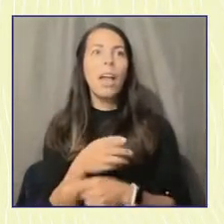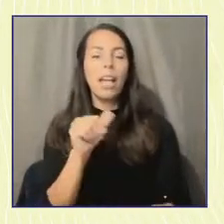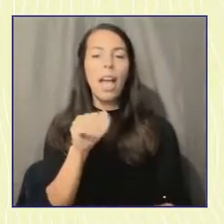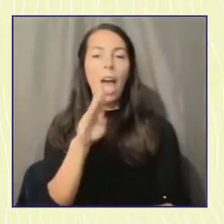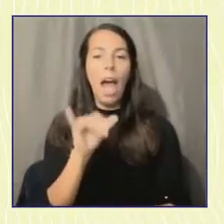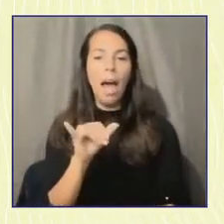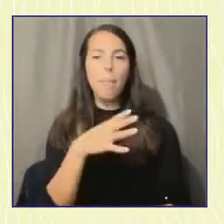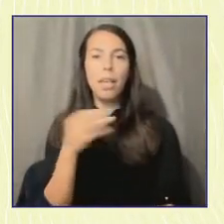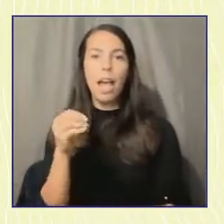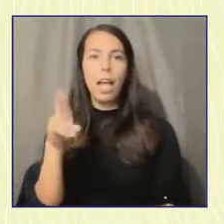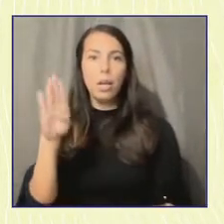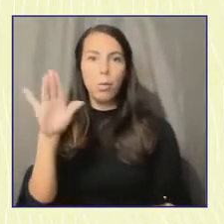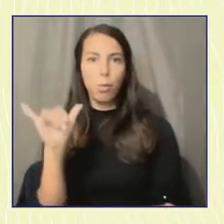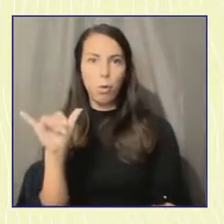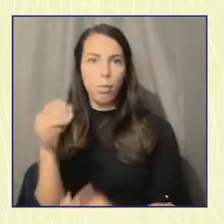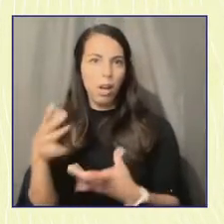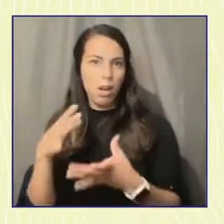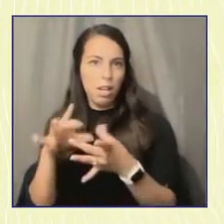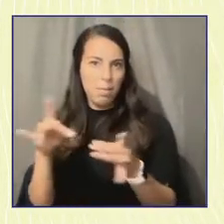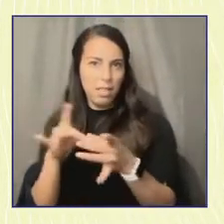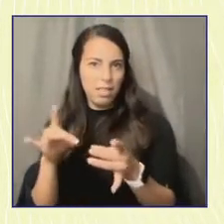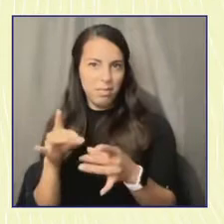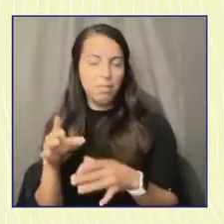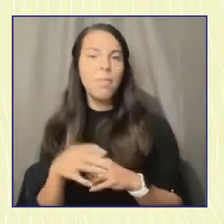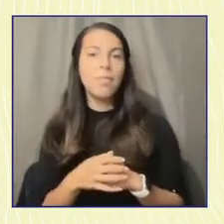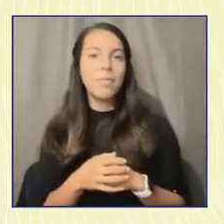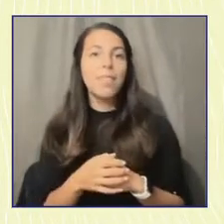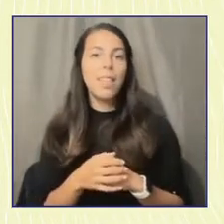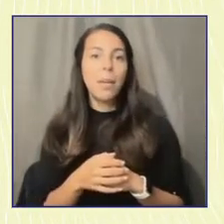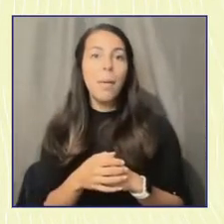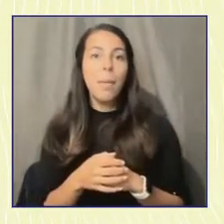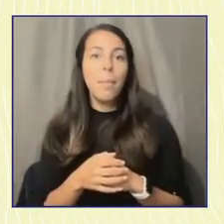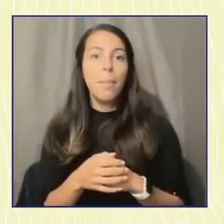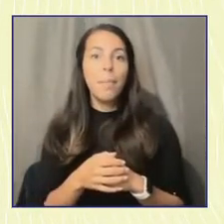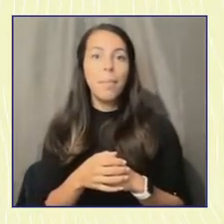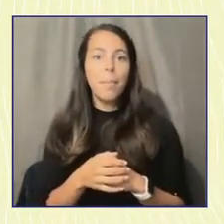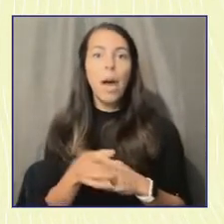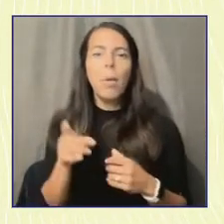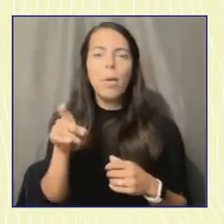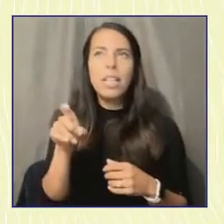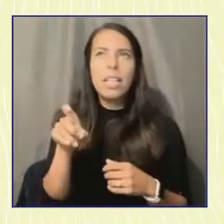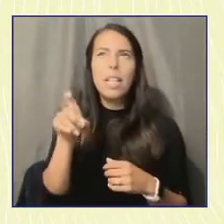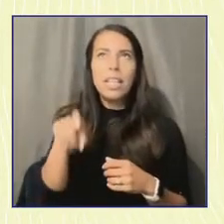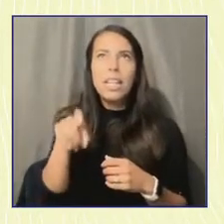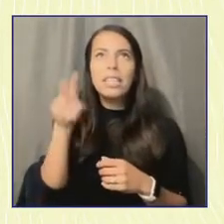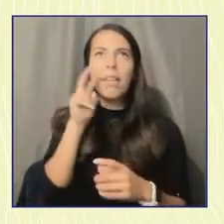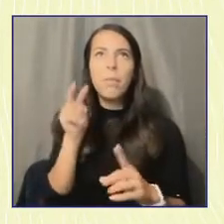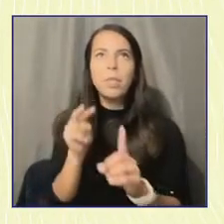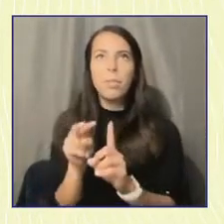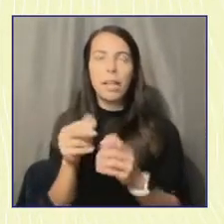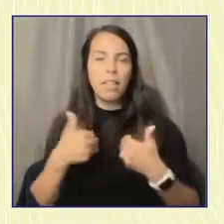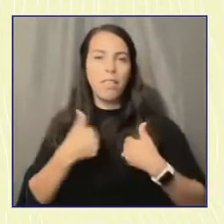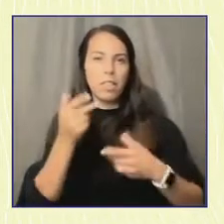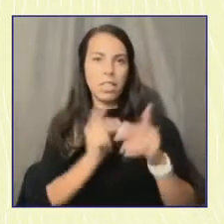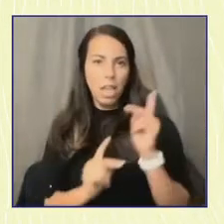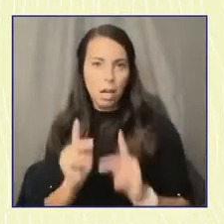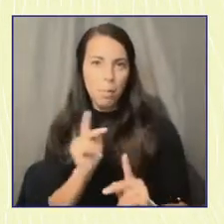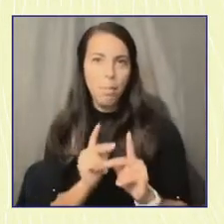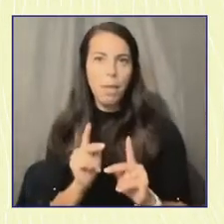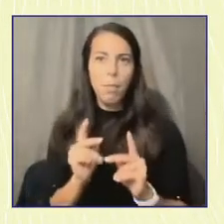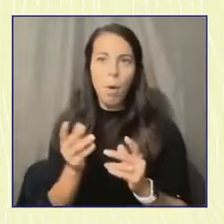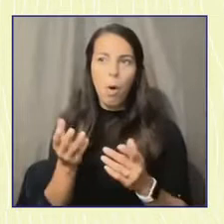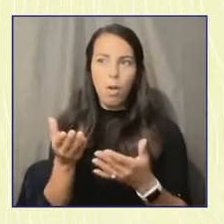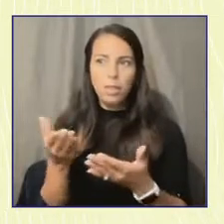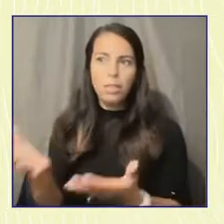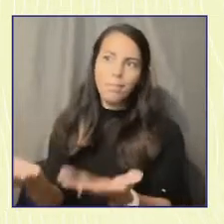more than messaging, like taking young people as passive consumers of, you know, the messaging or peer pressure, they can